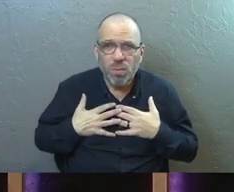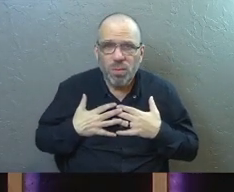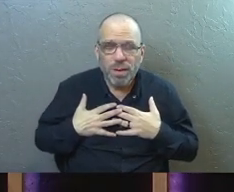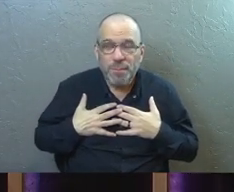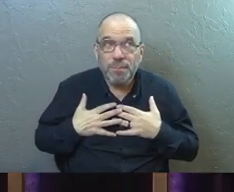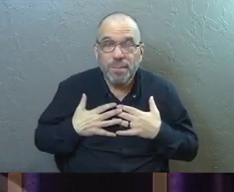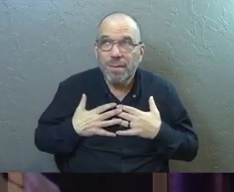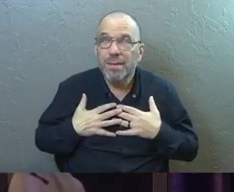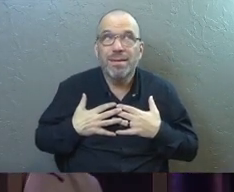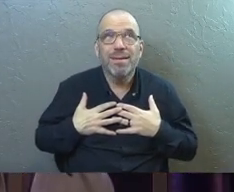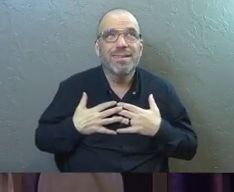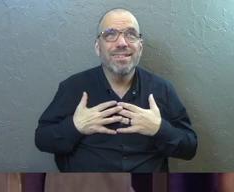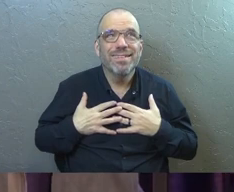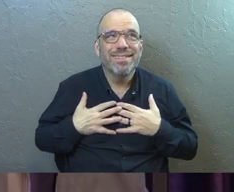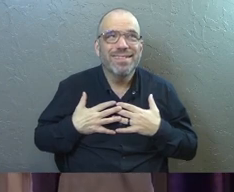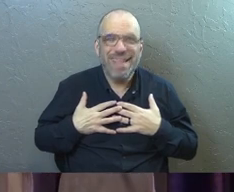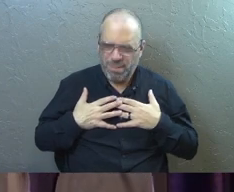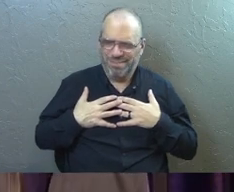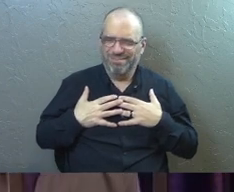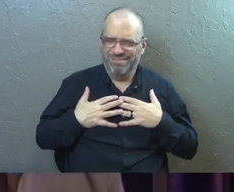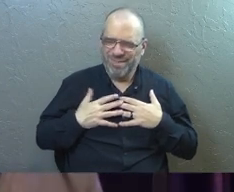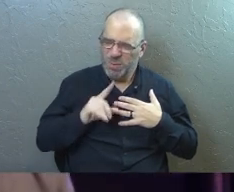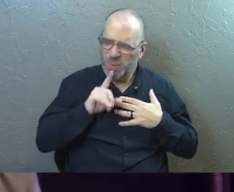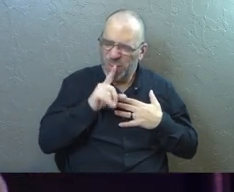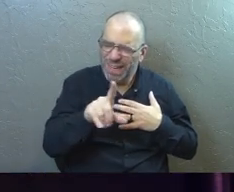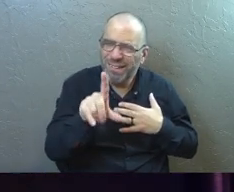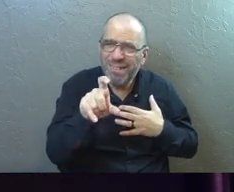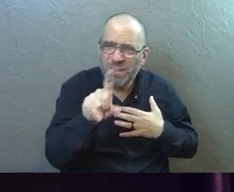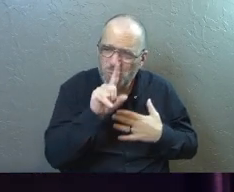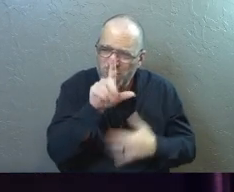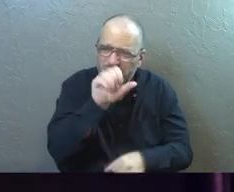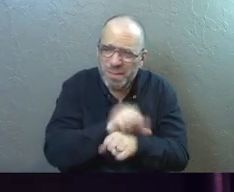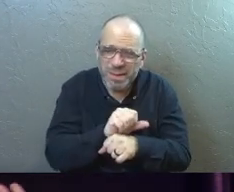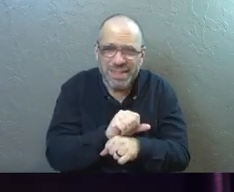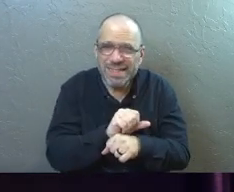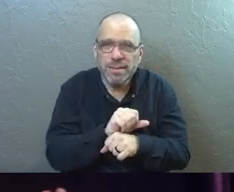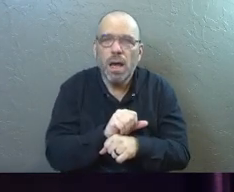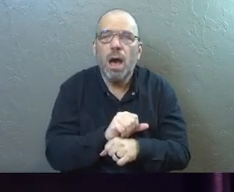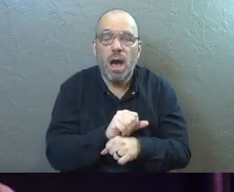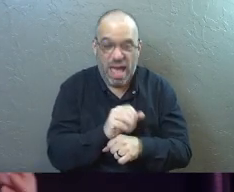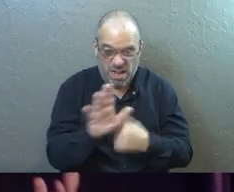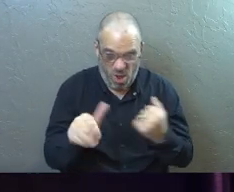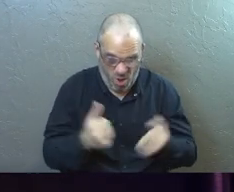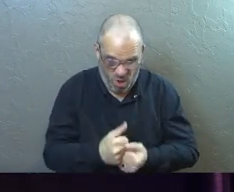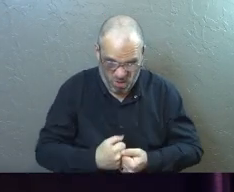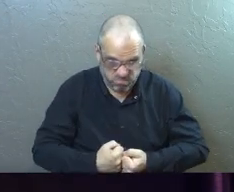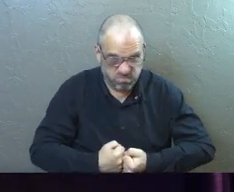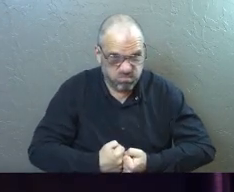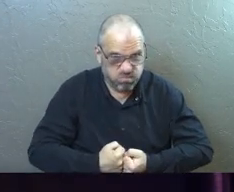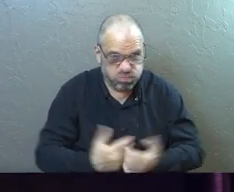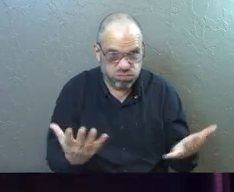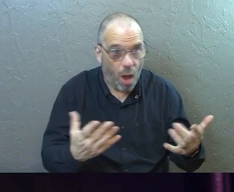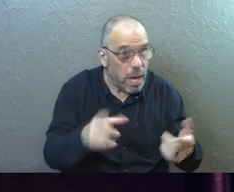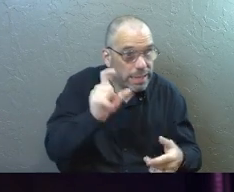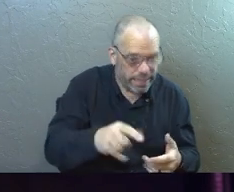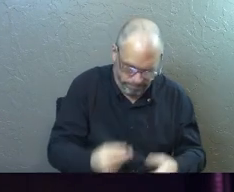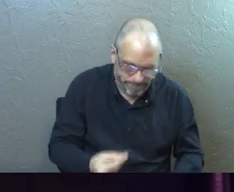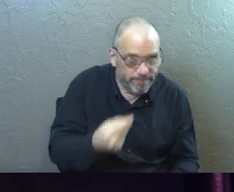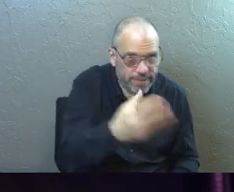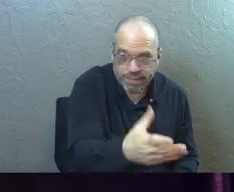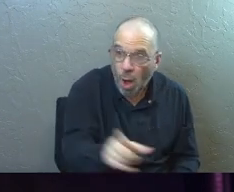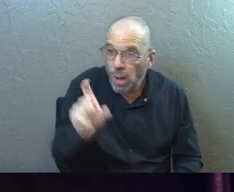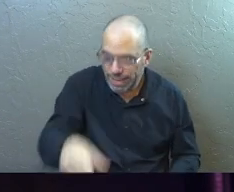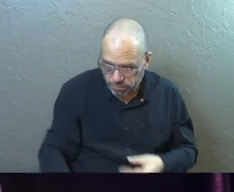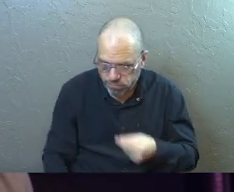That's just, doesn't even sound real, does it? And they're able to give away to anybody who's in need. And